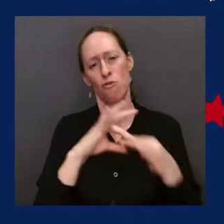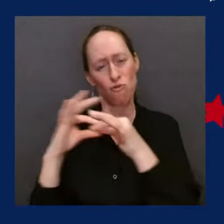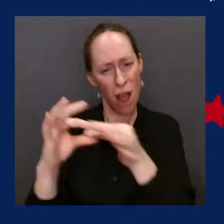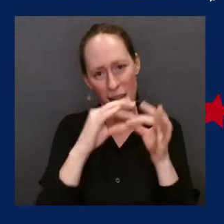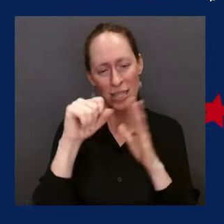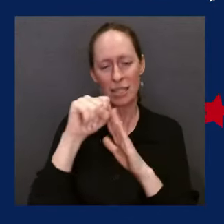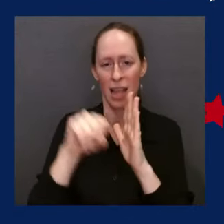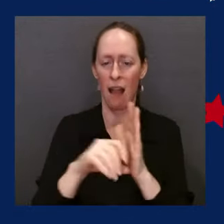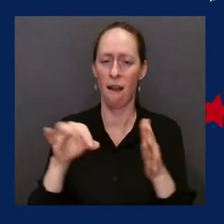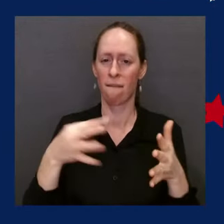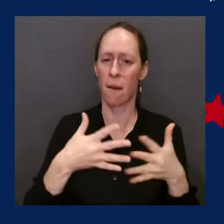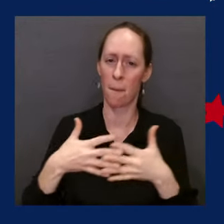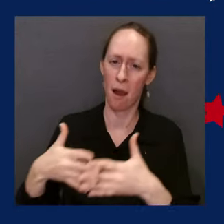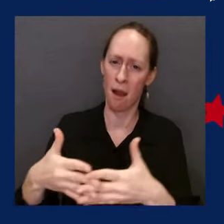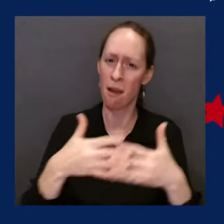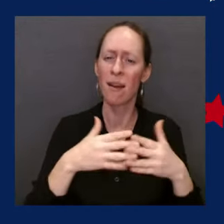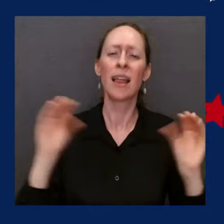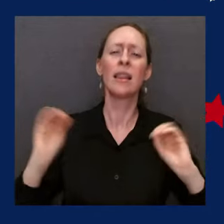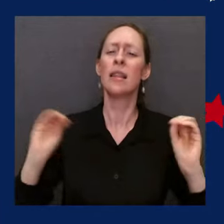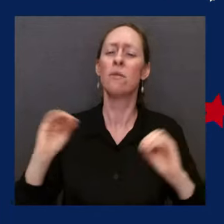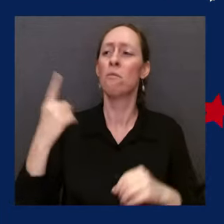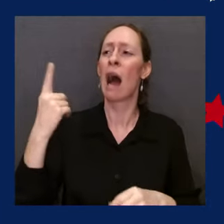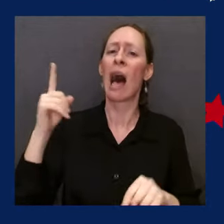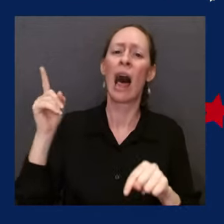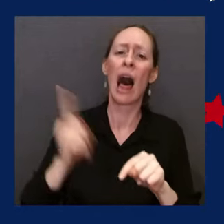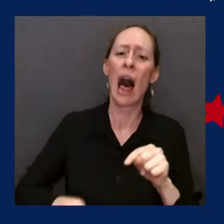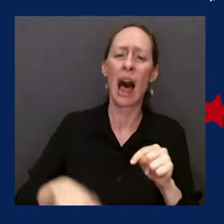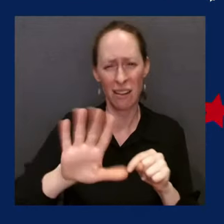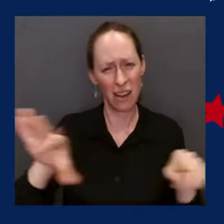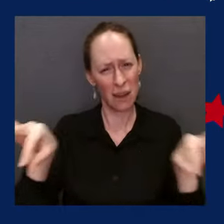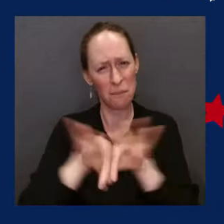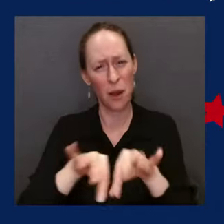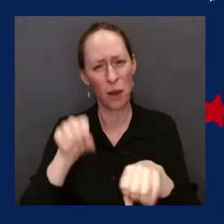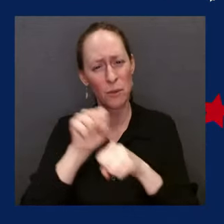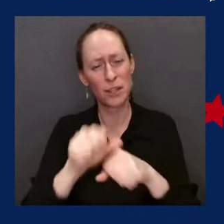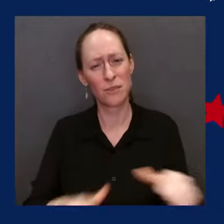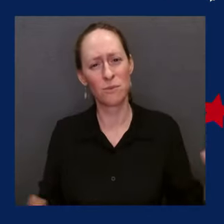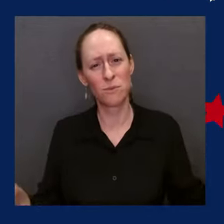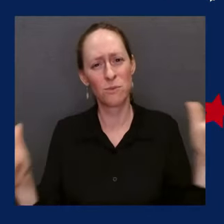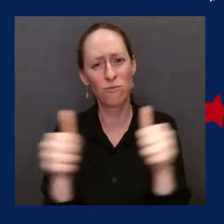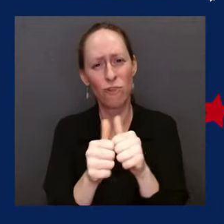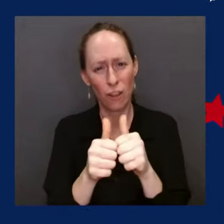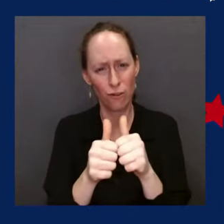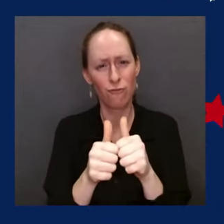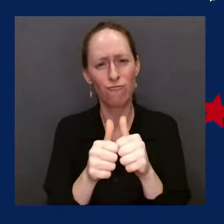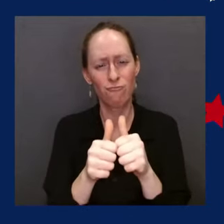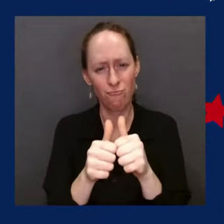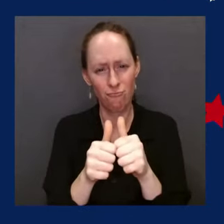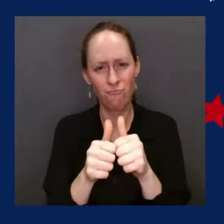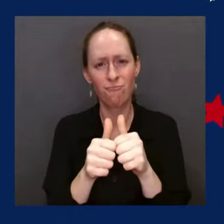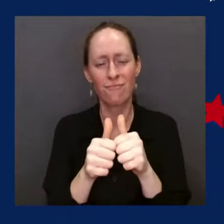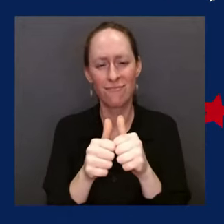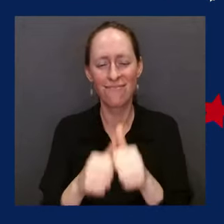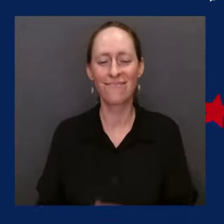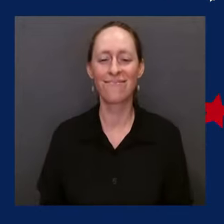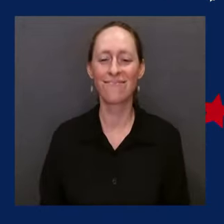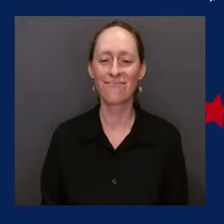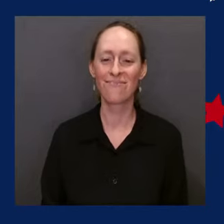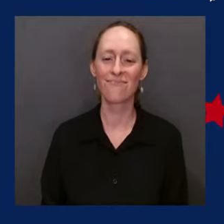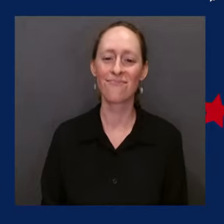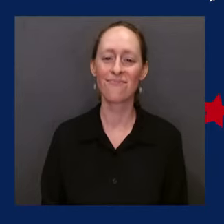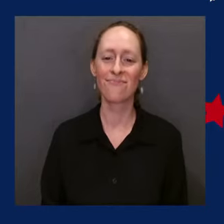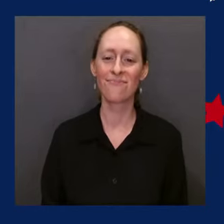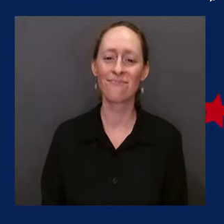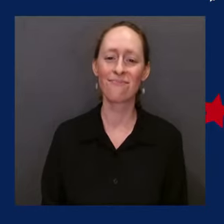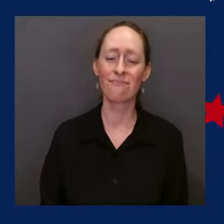Ladies and gentlemen, we've come out of every single solitary crisis stronger than we went in for 247